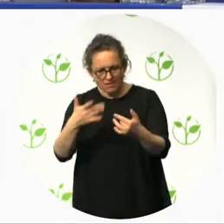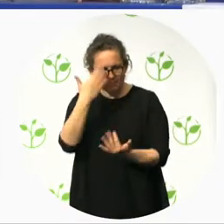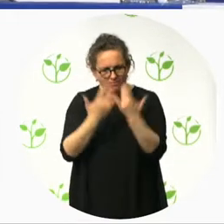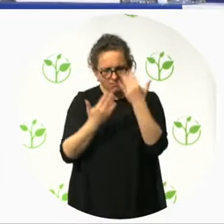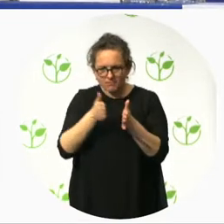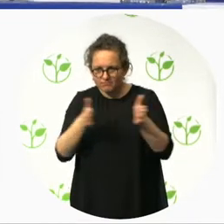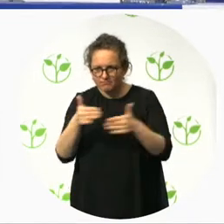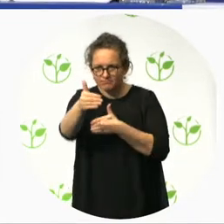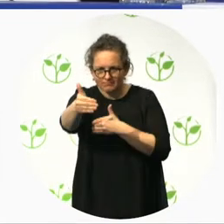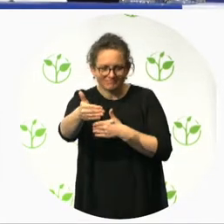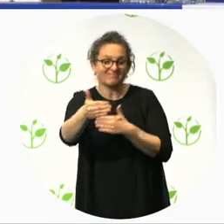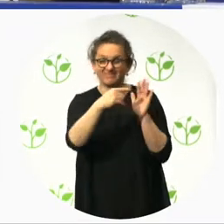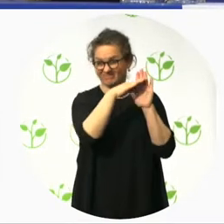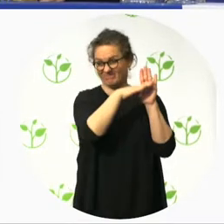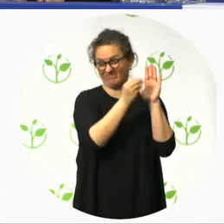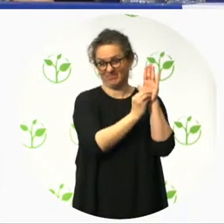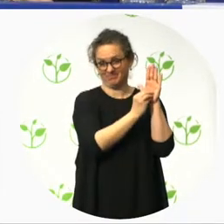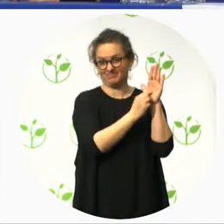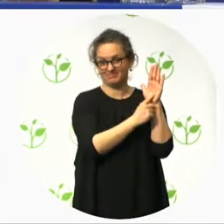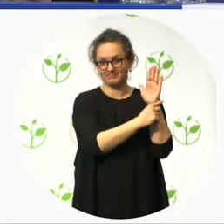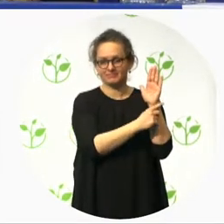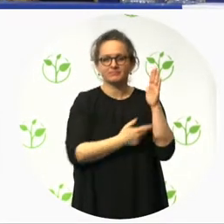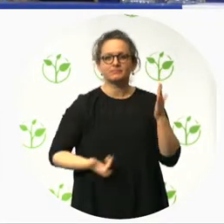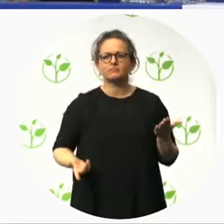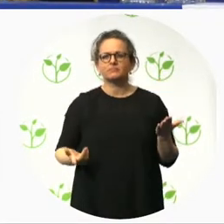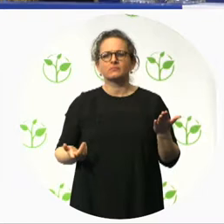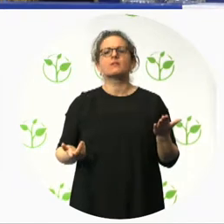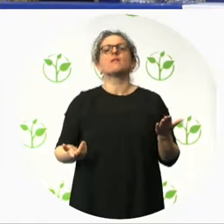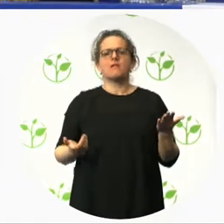the user gets